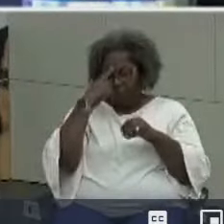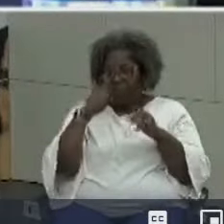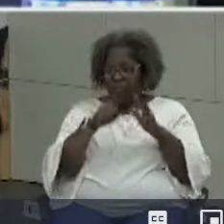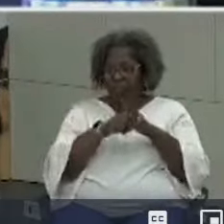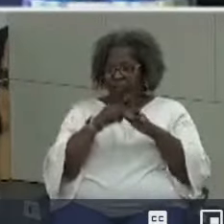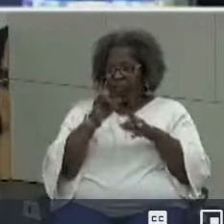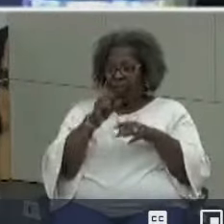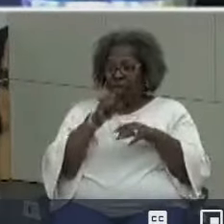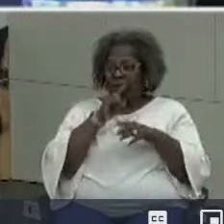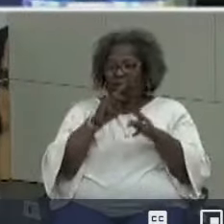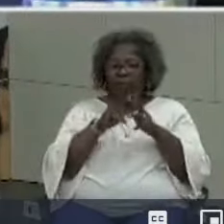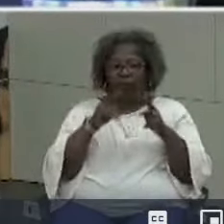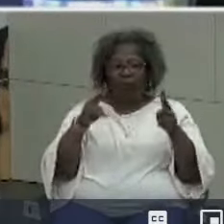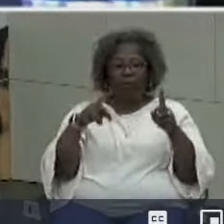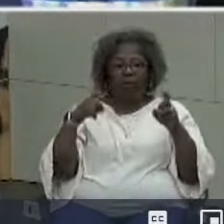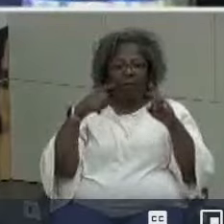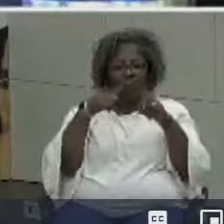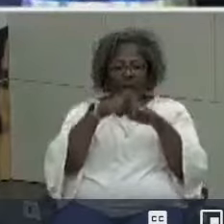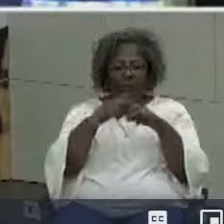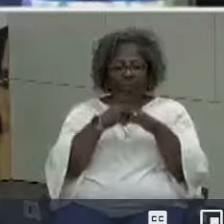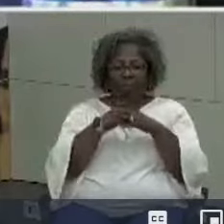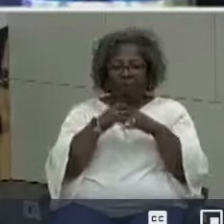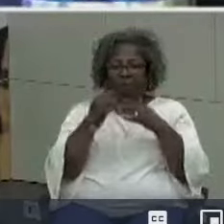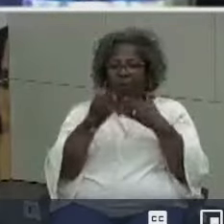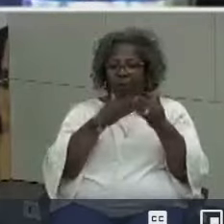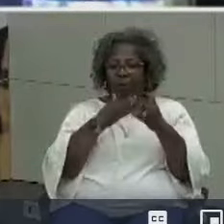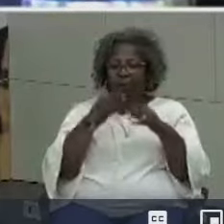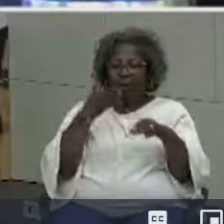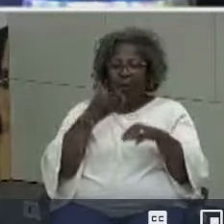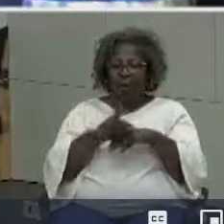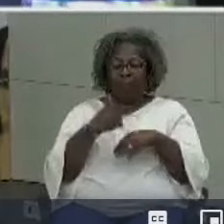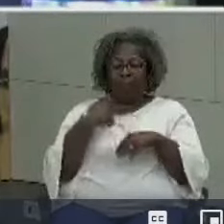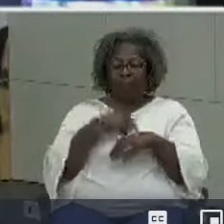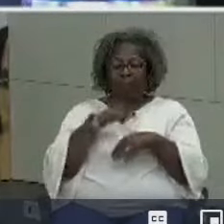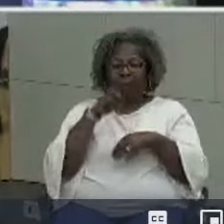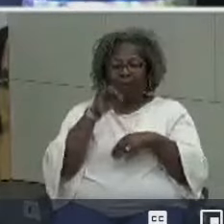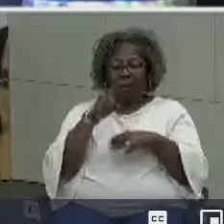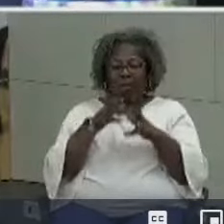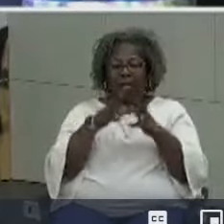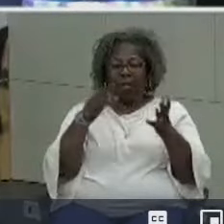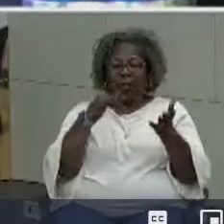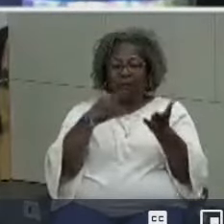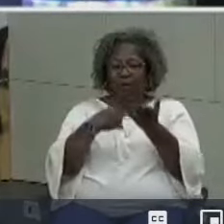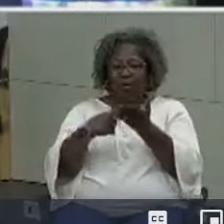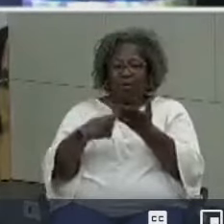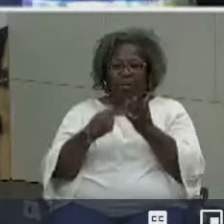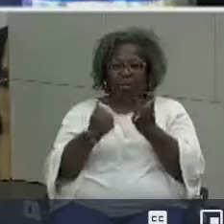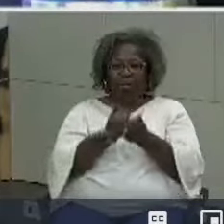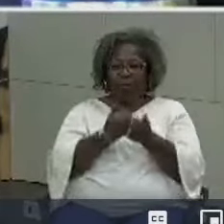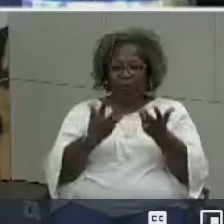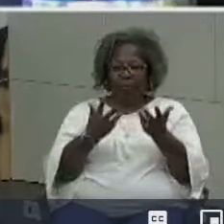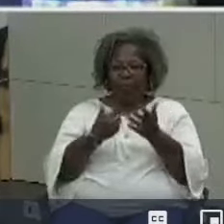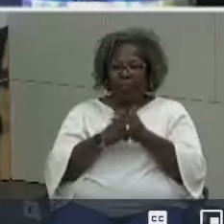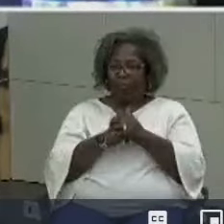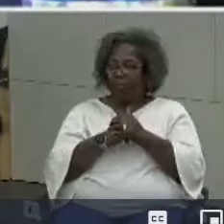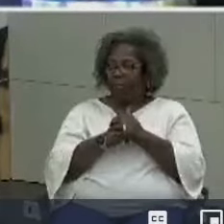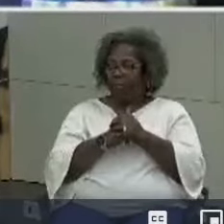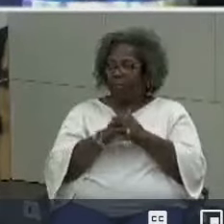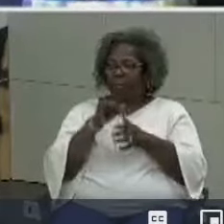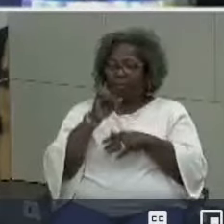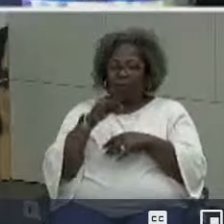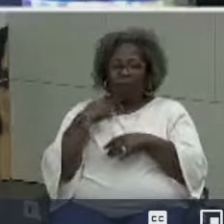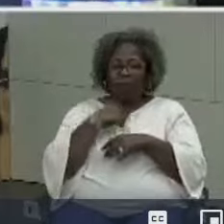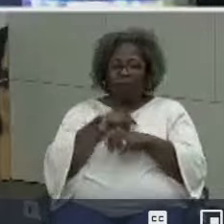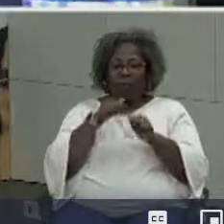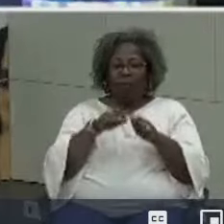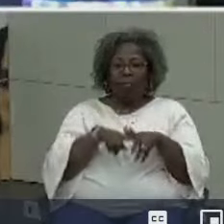it's very complicated even after we've done a lot of discussion and everything else um if if we can